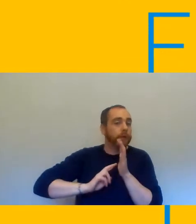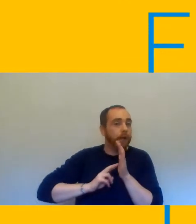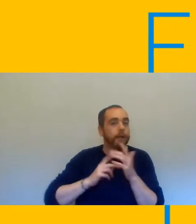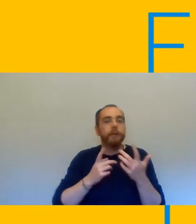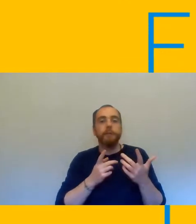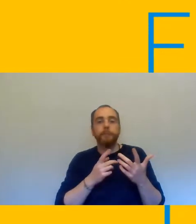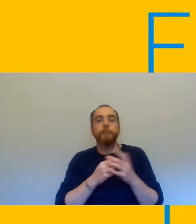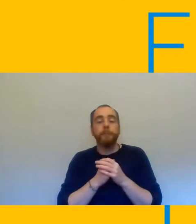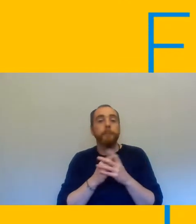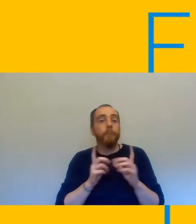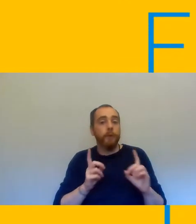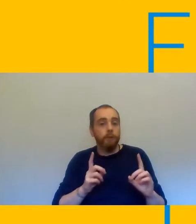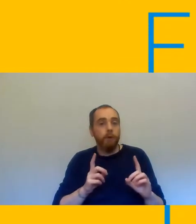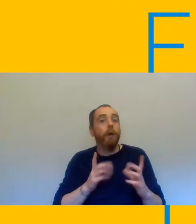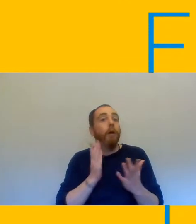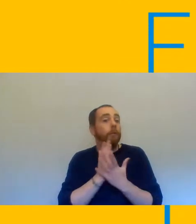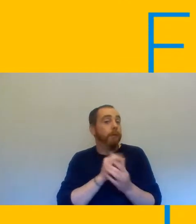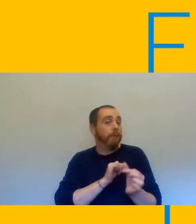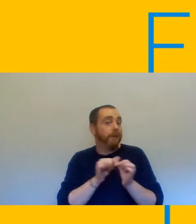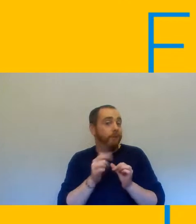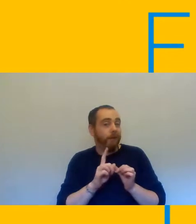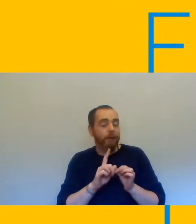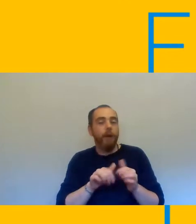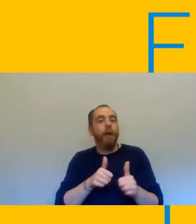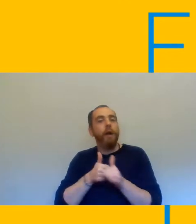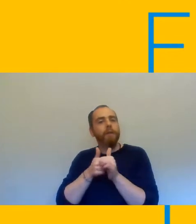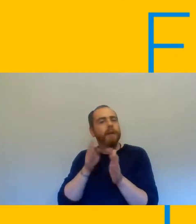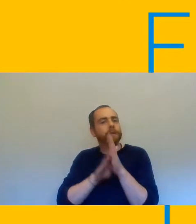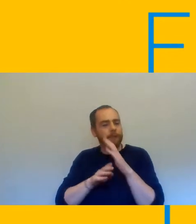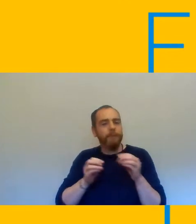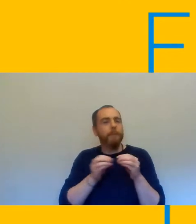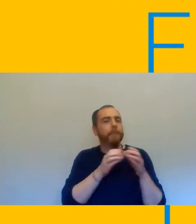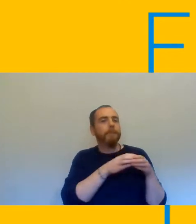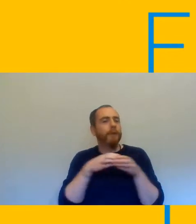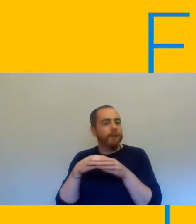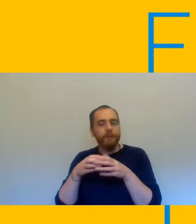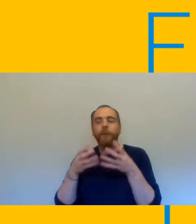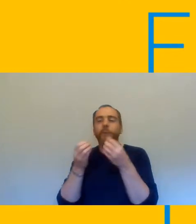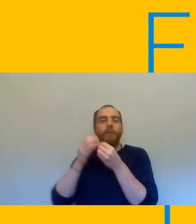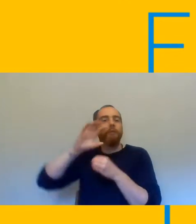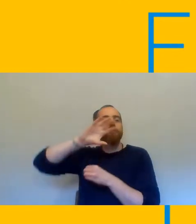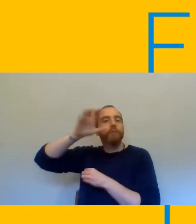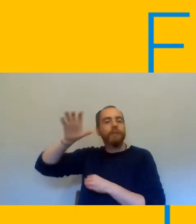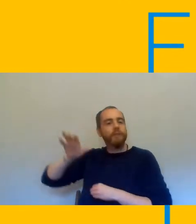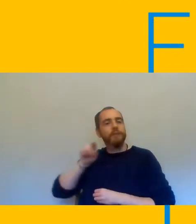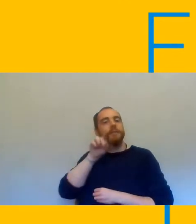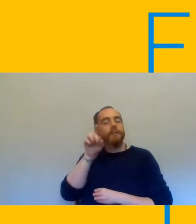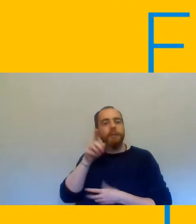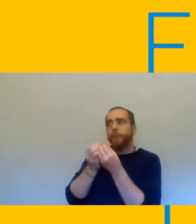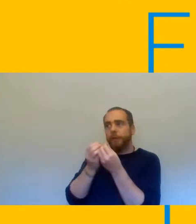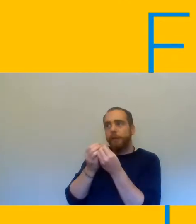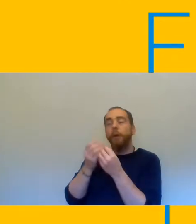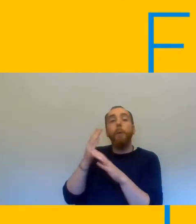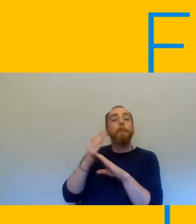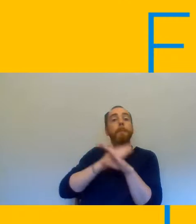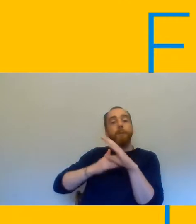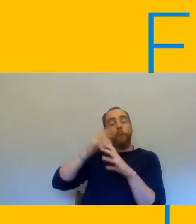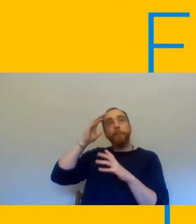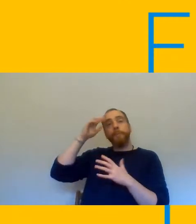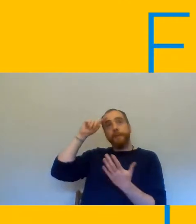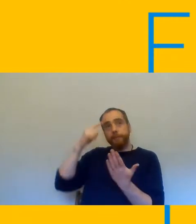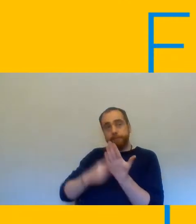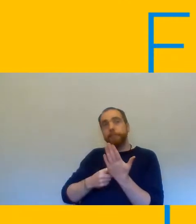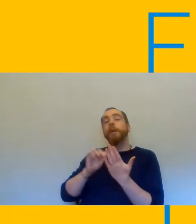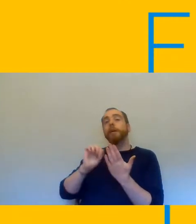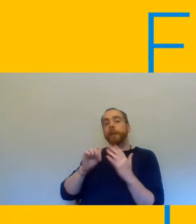officers and your regional office and your regional officials before you contemplate any form of escalation in in the situation where you